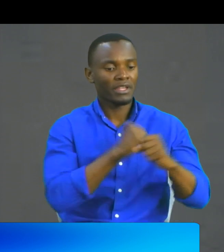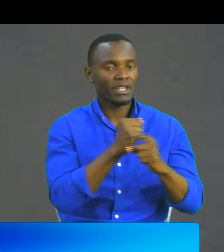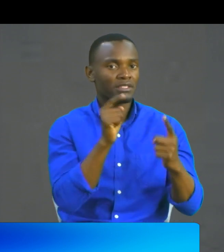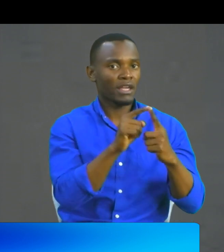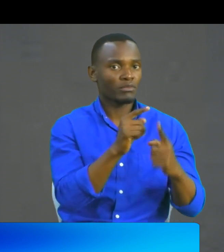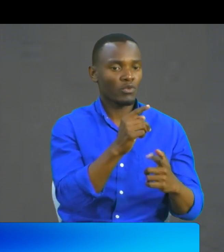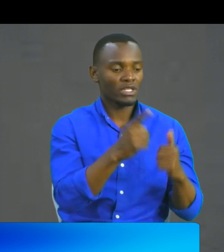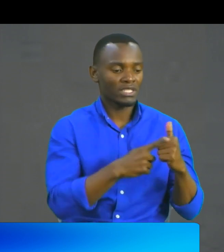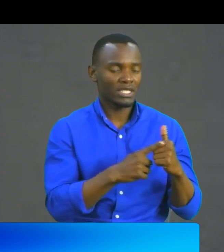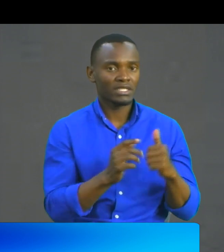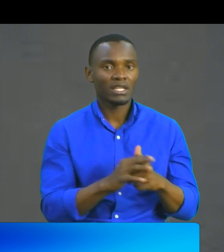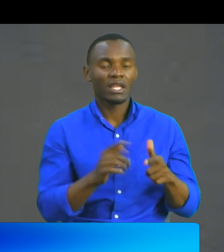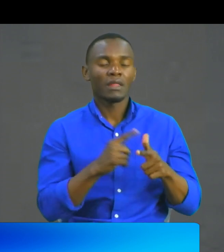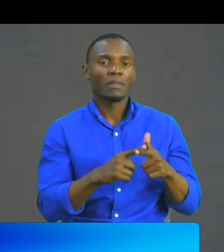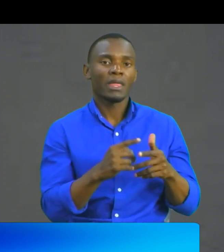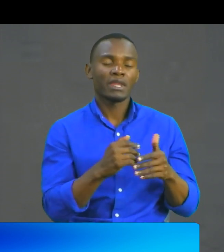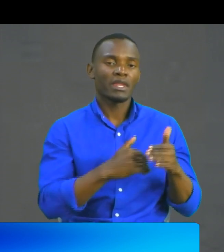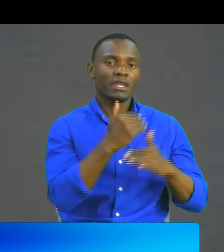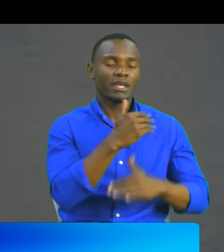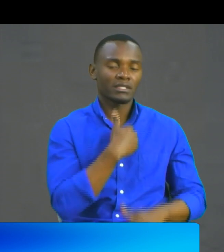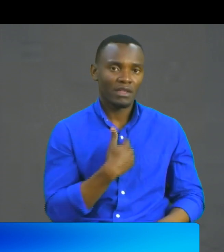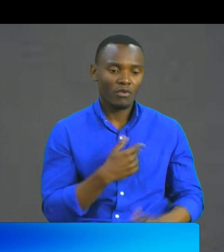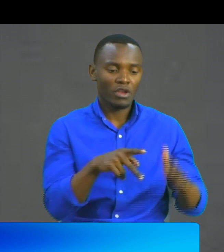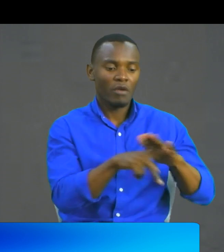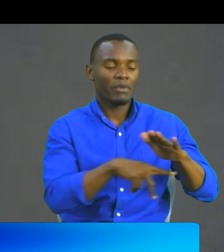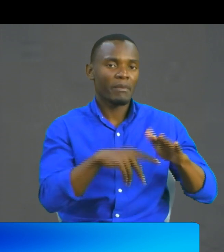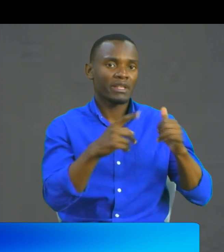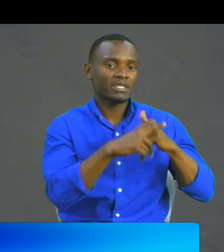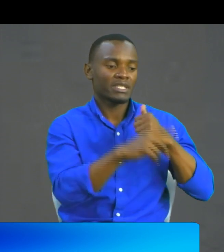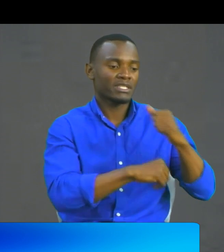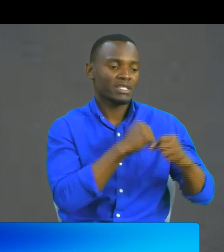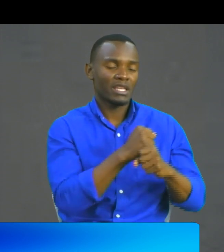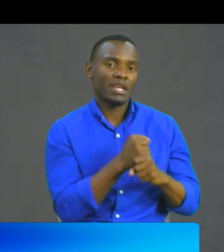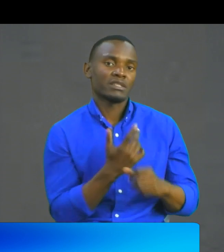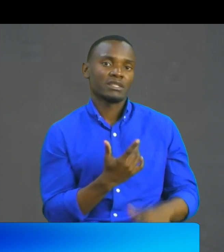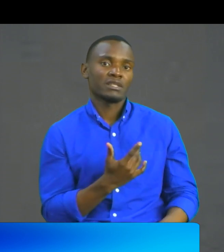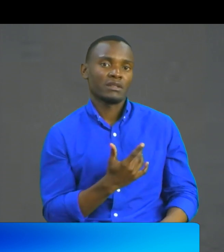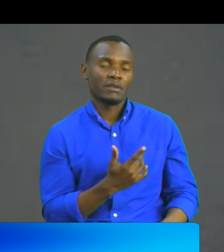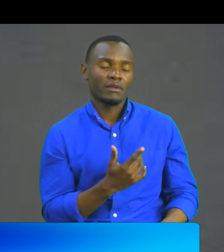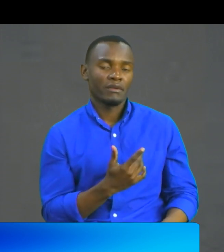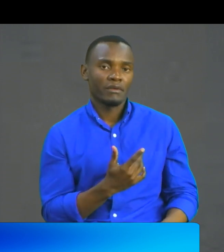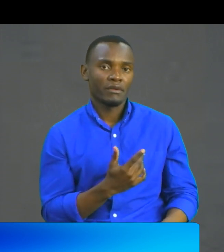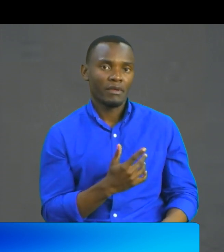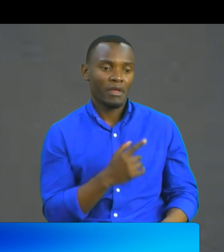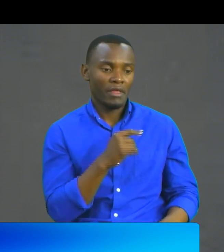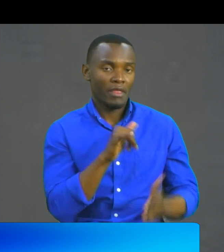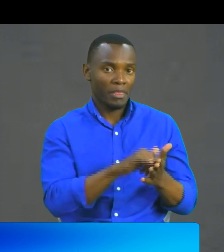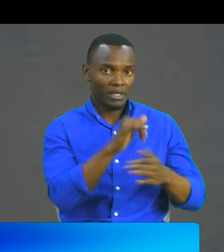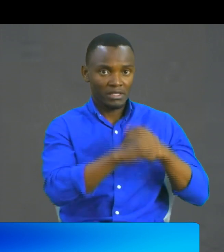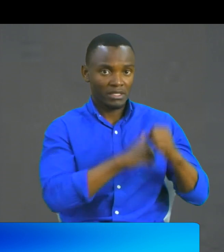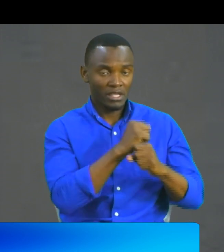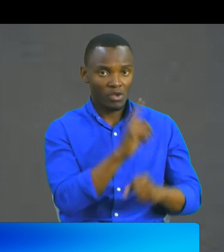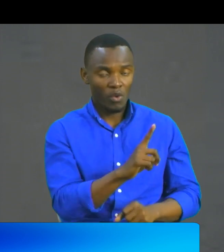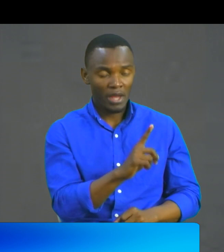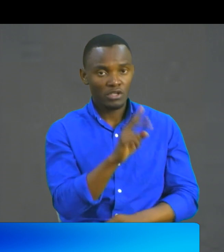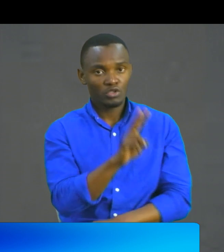And then from there we have primary 6 years, key stage 1, 6 years which is year 1, year 2